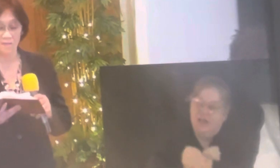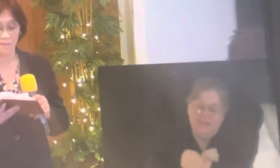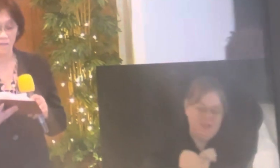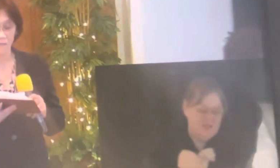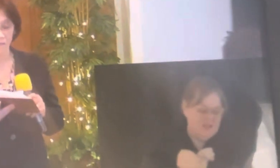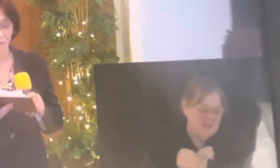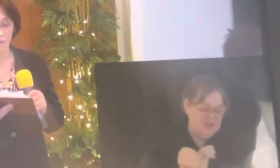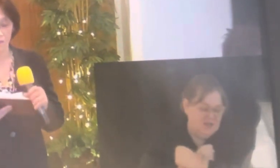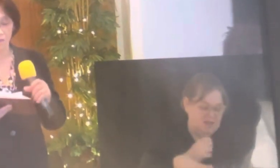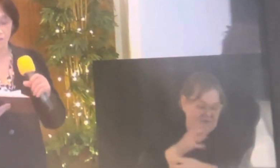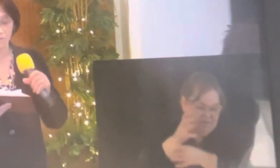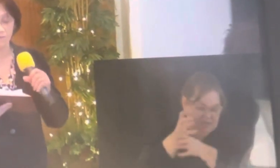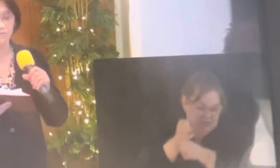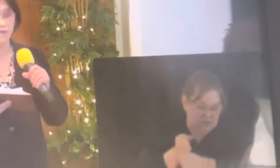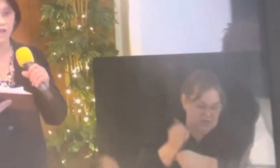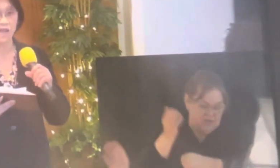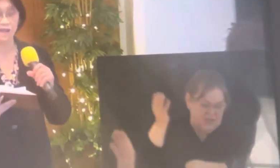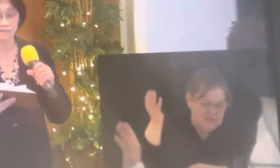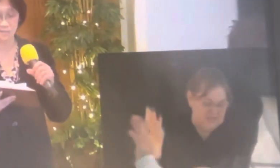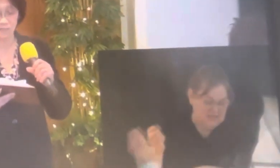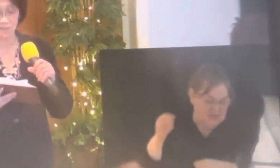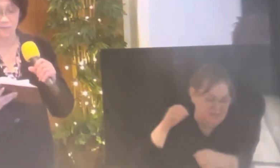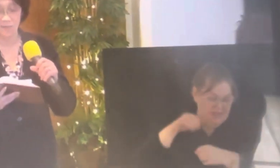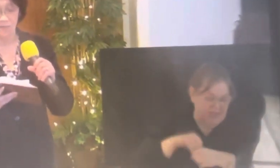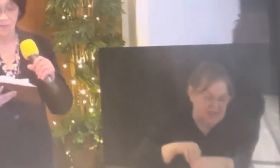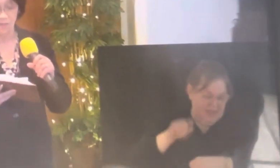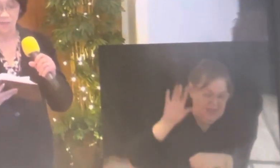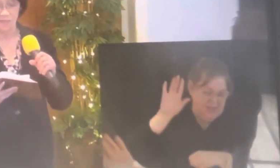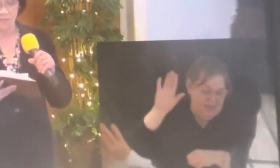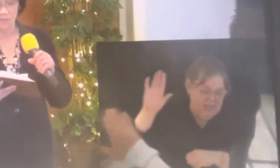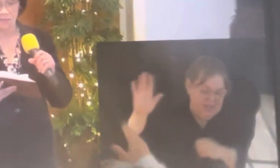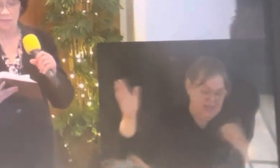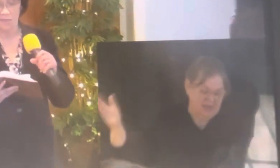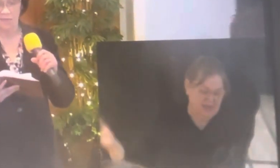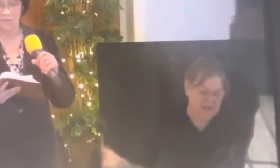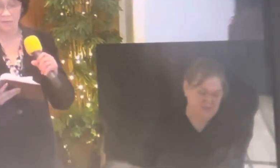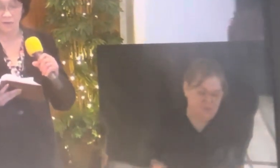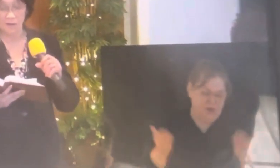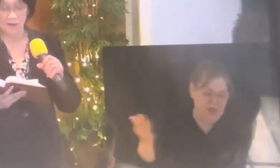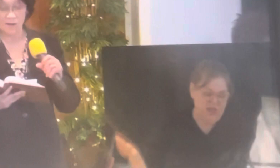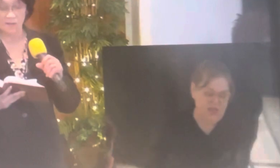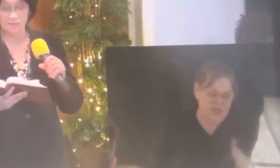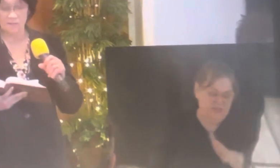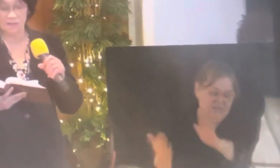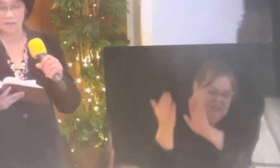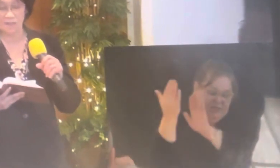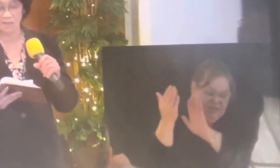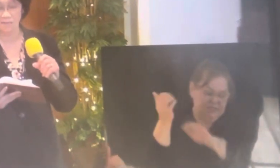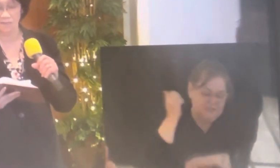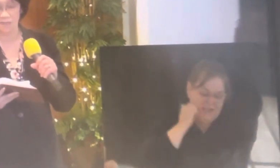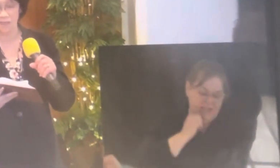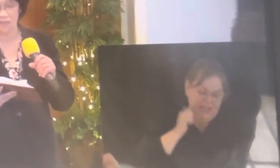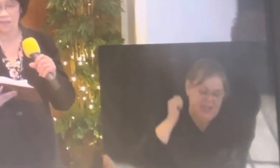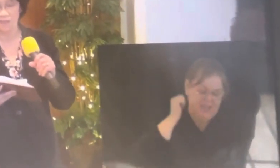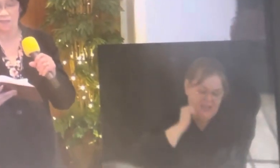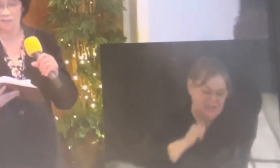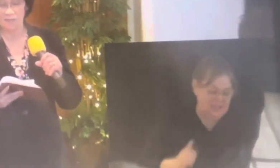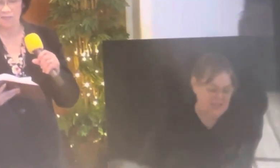love and trust Him, in His presence